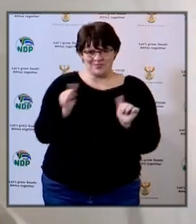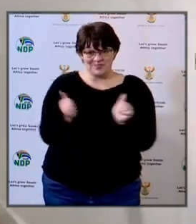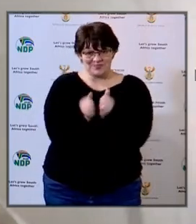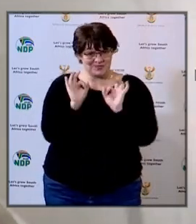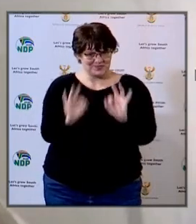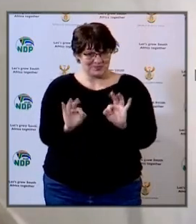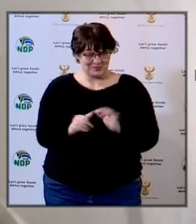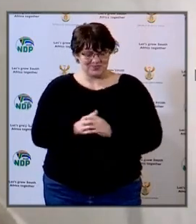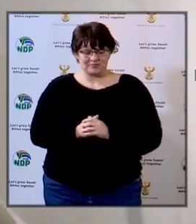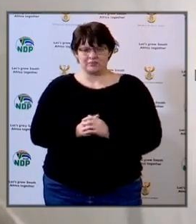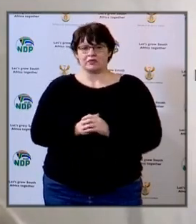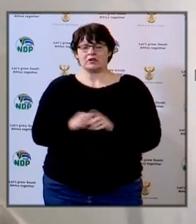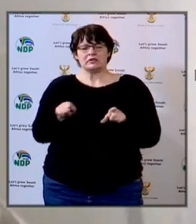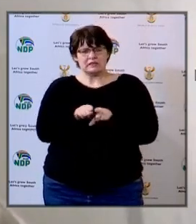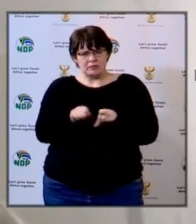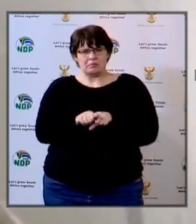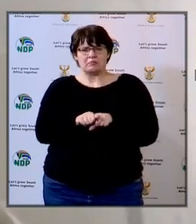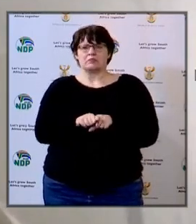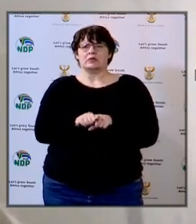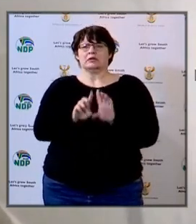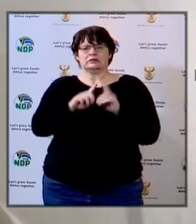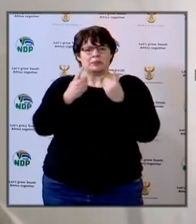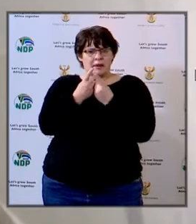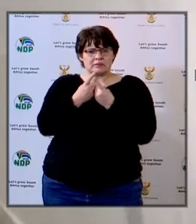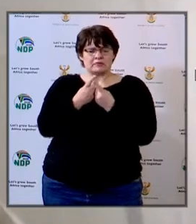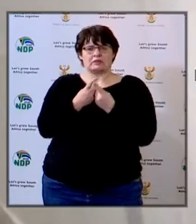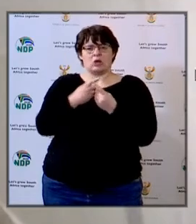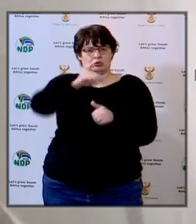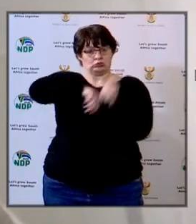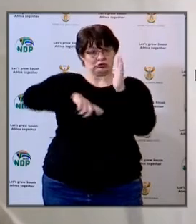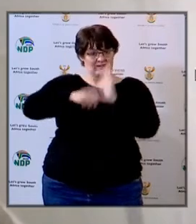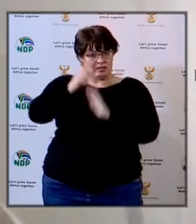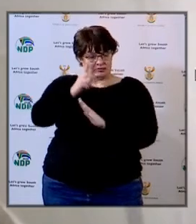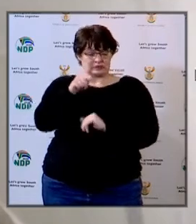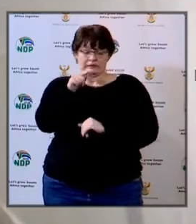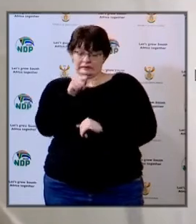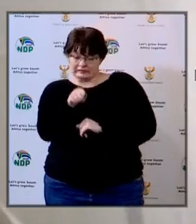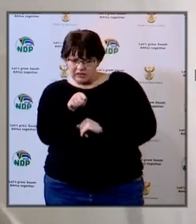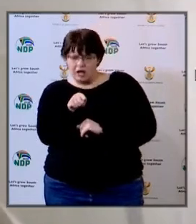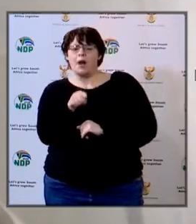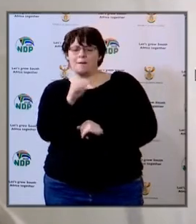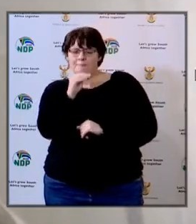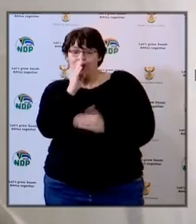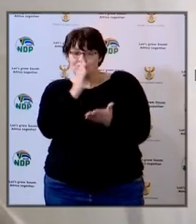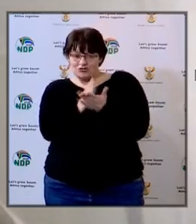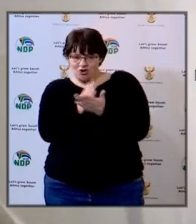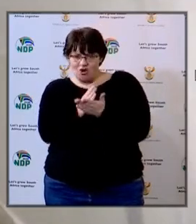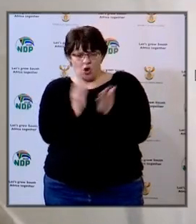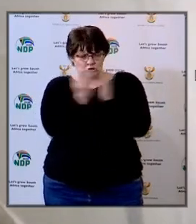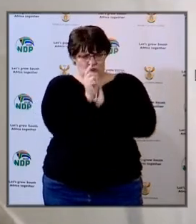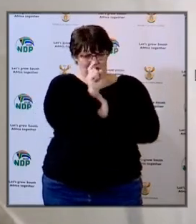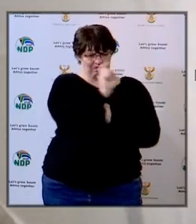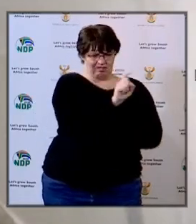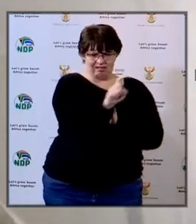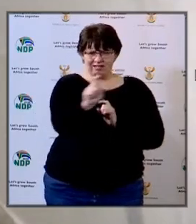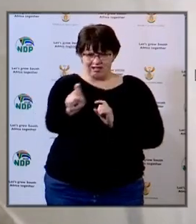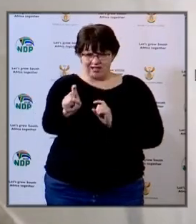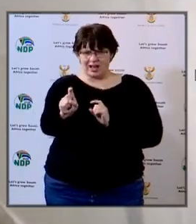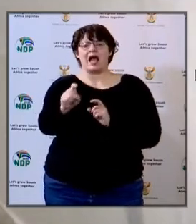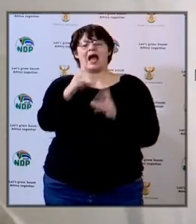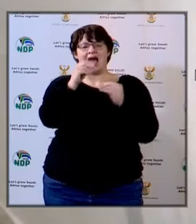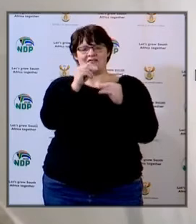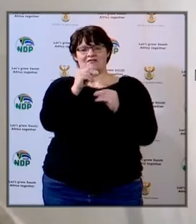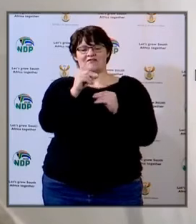made sure with the department of health and social development that we link each and every school to a